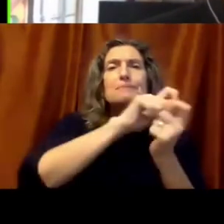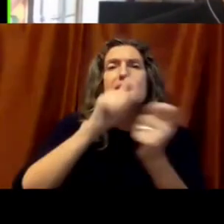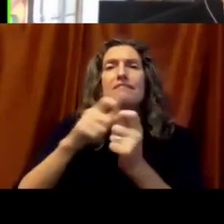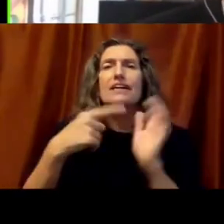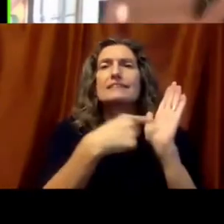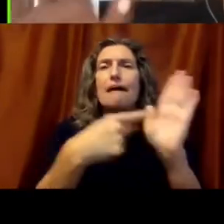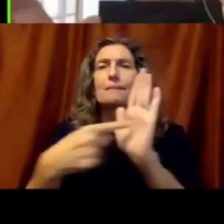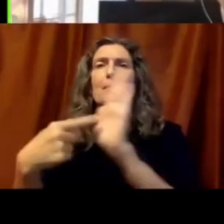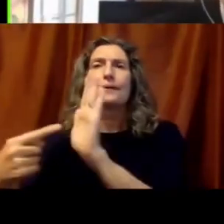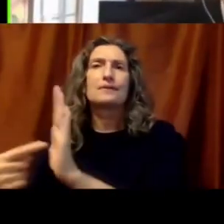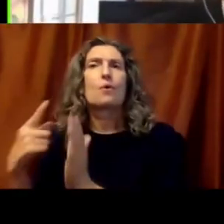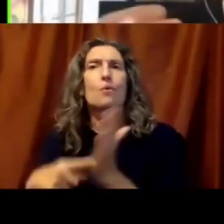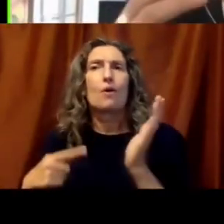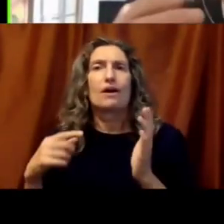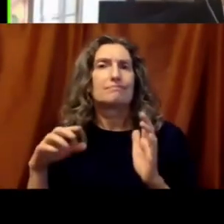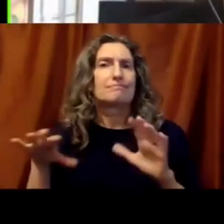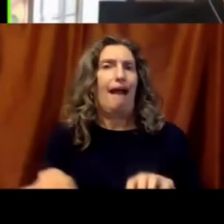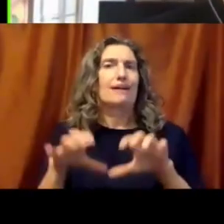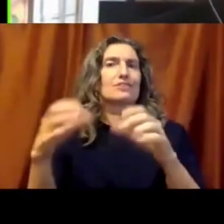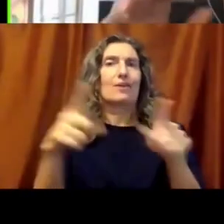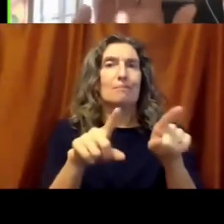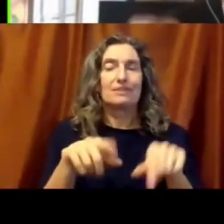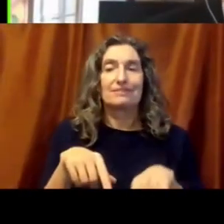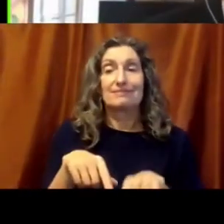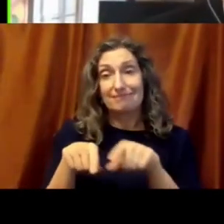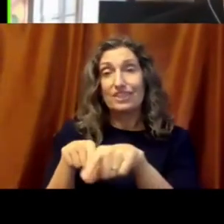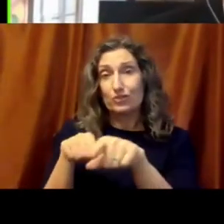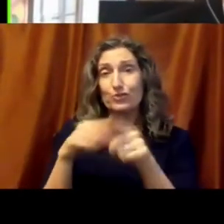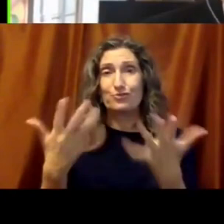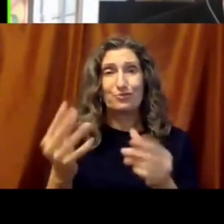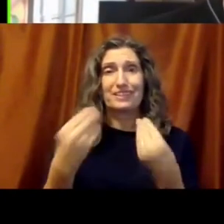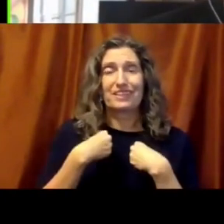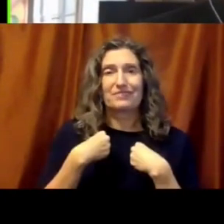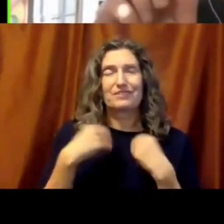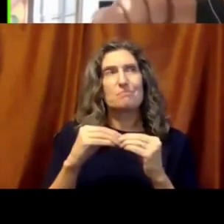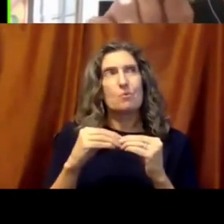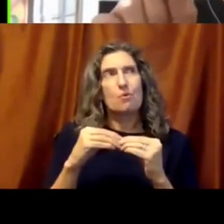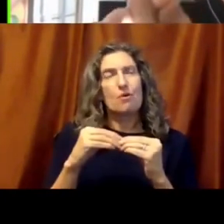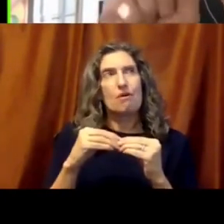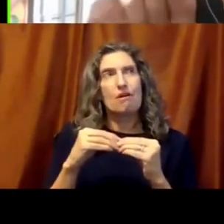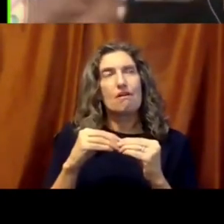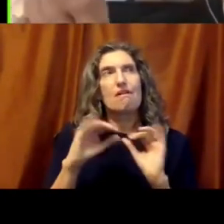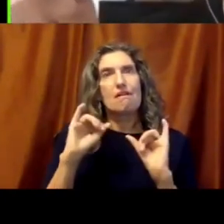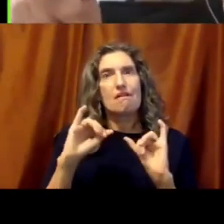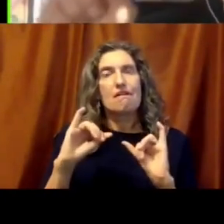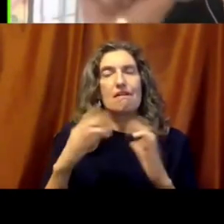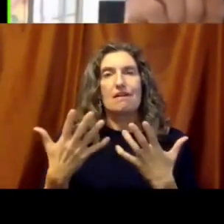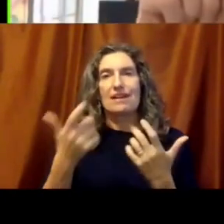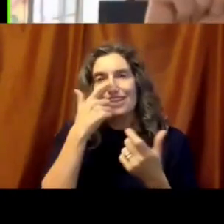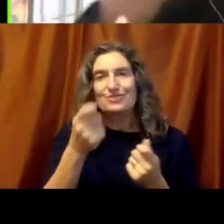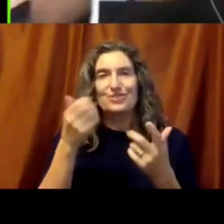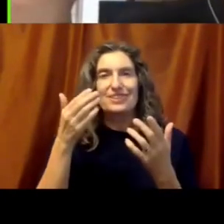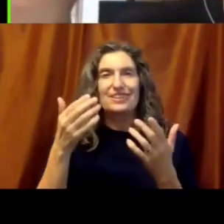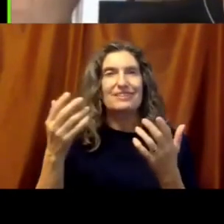you've given us a kind of, I would say, a deeper way to think about all of the tactical things